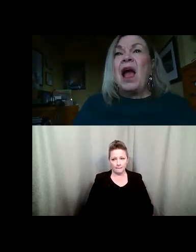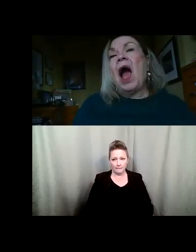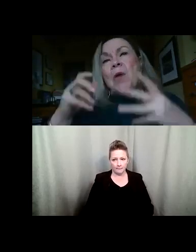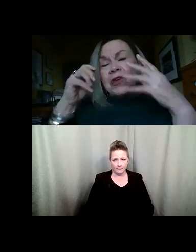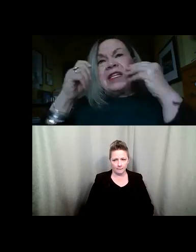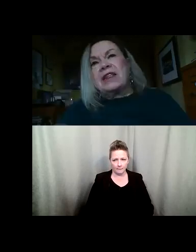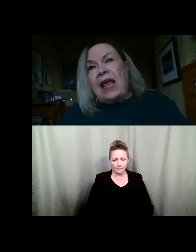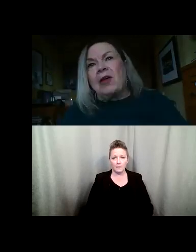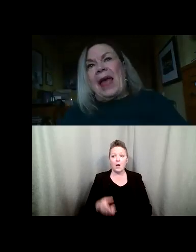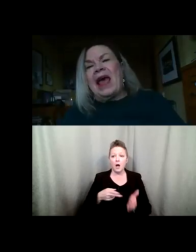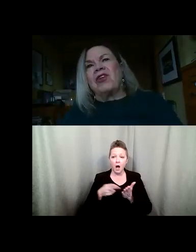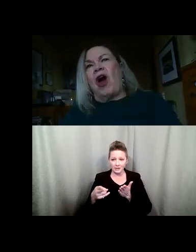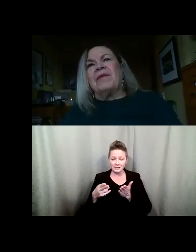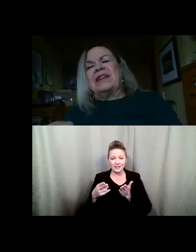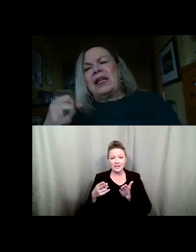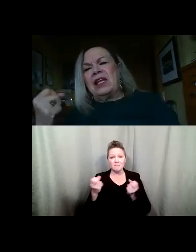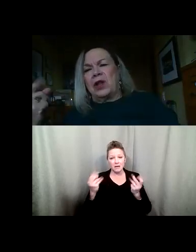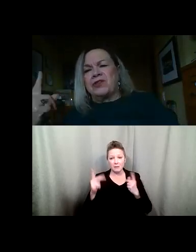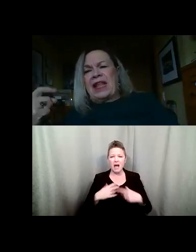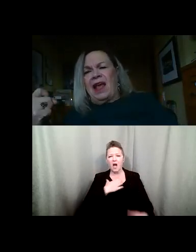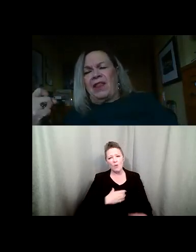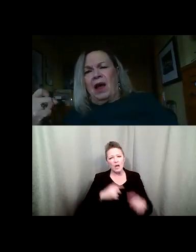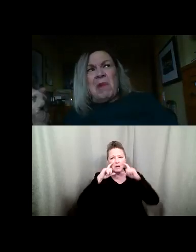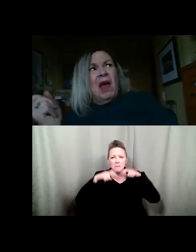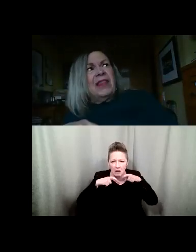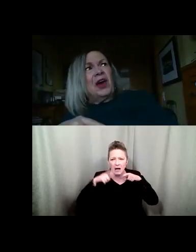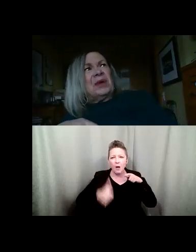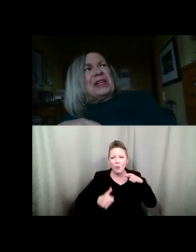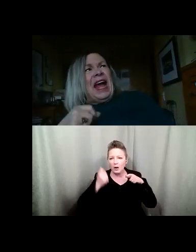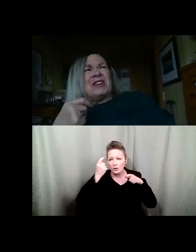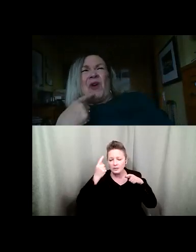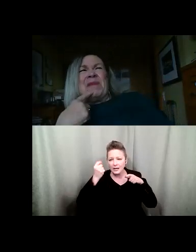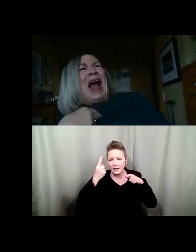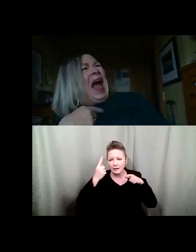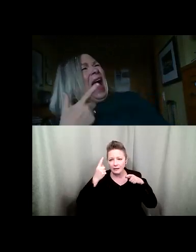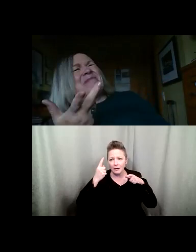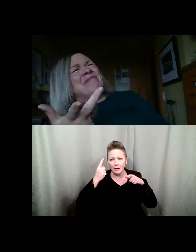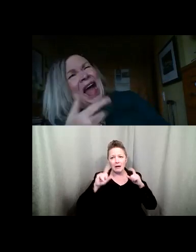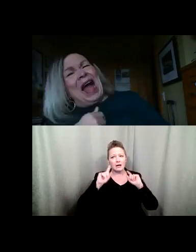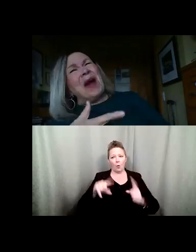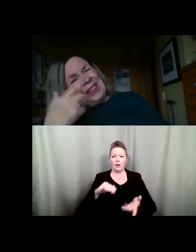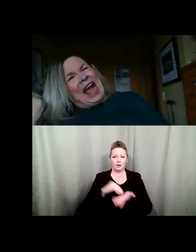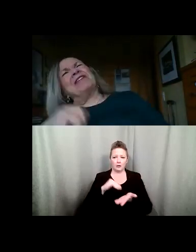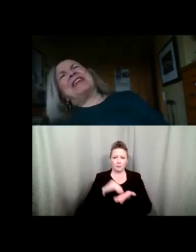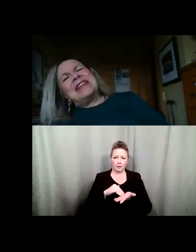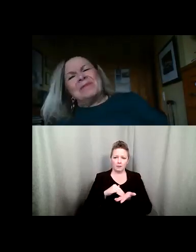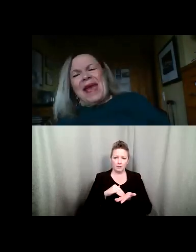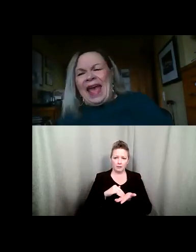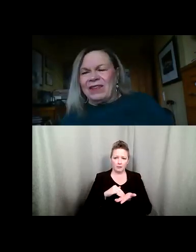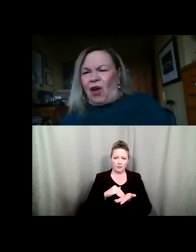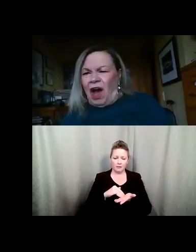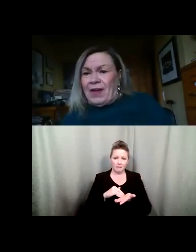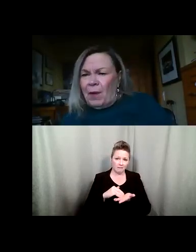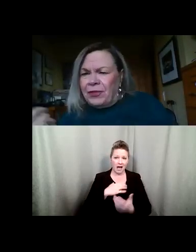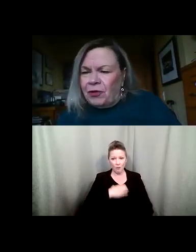Honestly, we should just take their mask off because I need to understand them. They go to a doctor's appointment. I want the doctor to take his